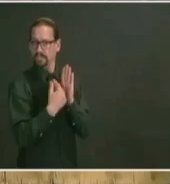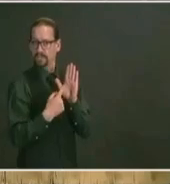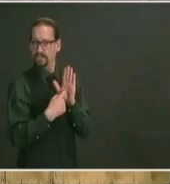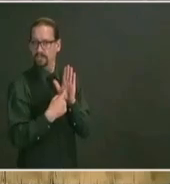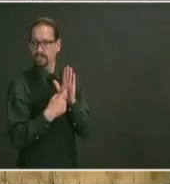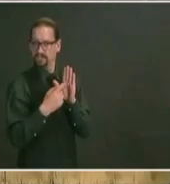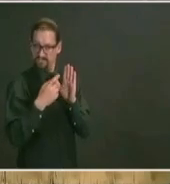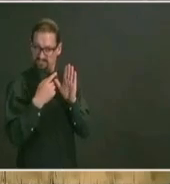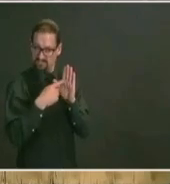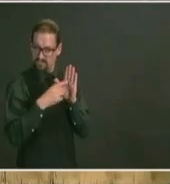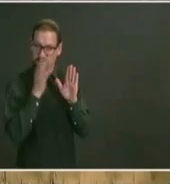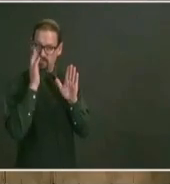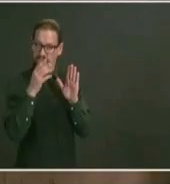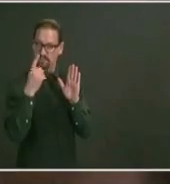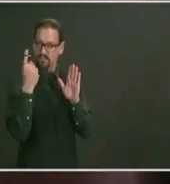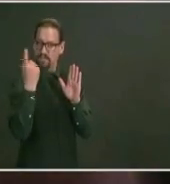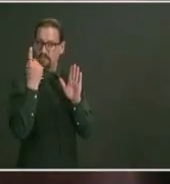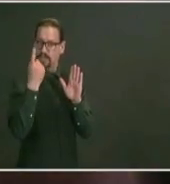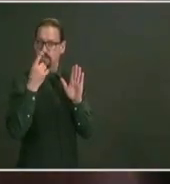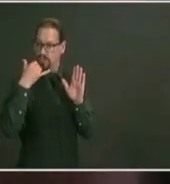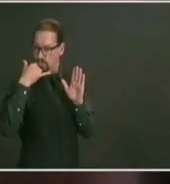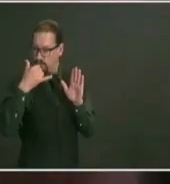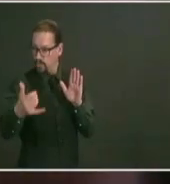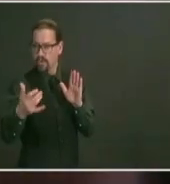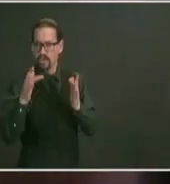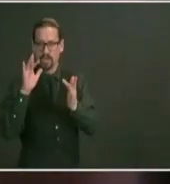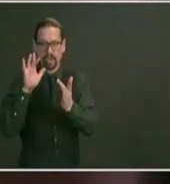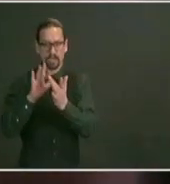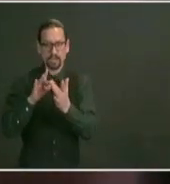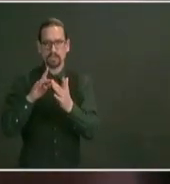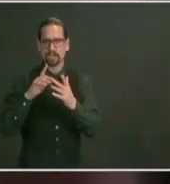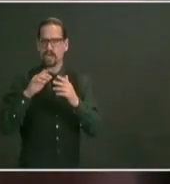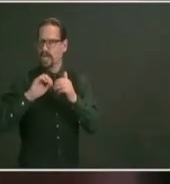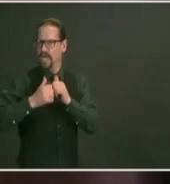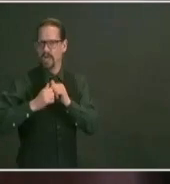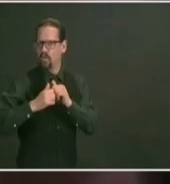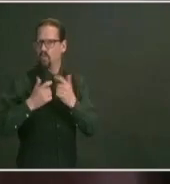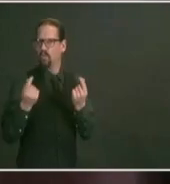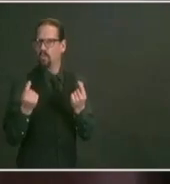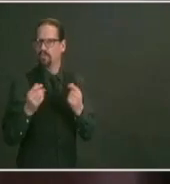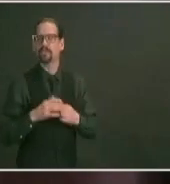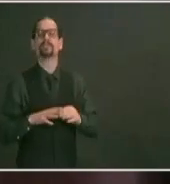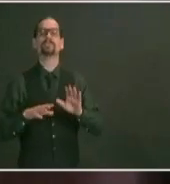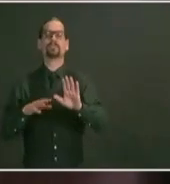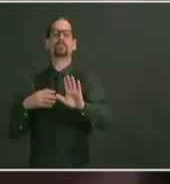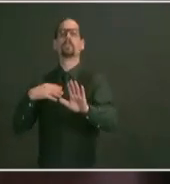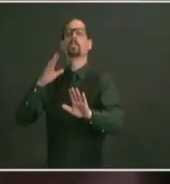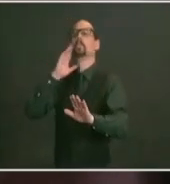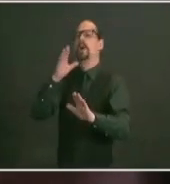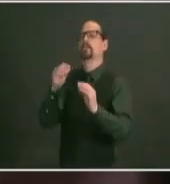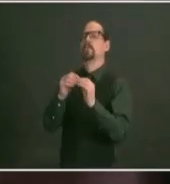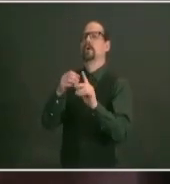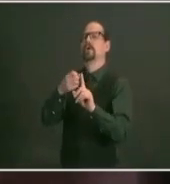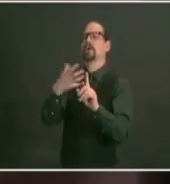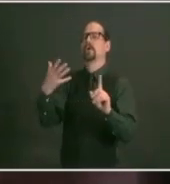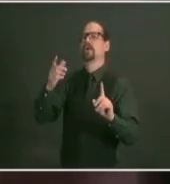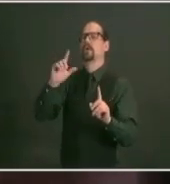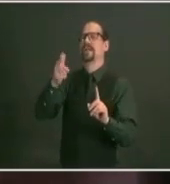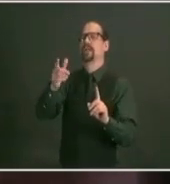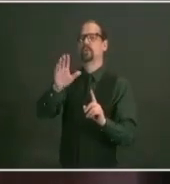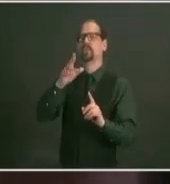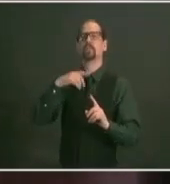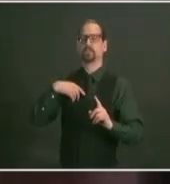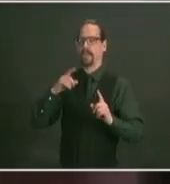we'll be back with some more of those details i welcome tom to add anything but our plan is to have that all mapped out and clearly shared